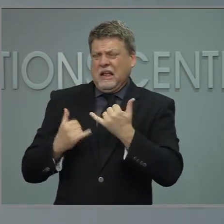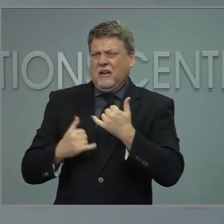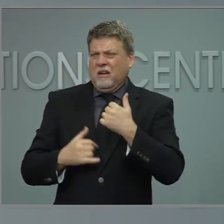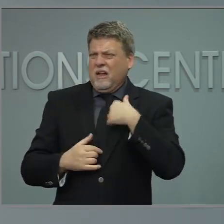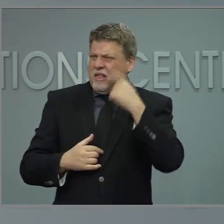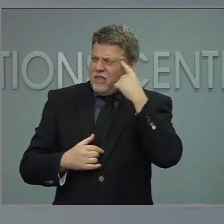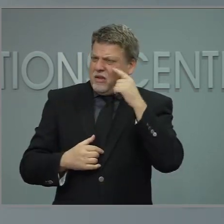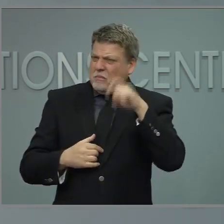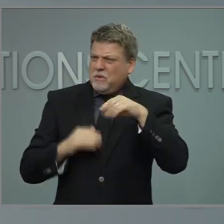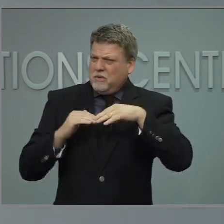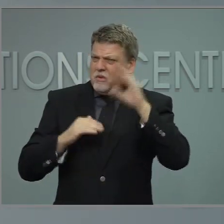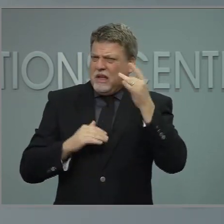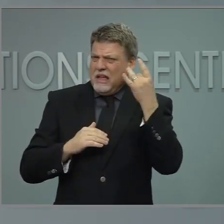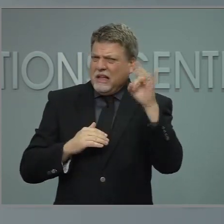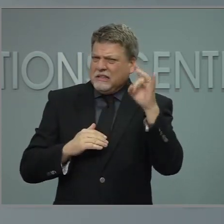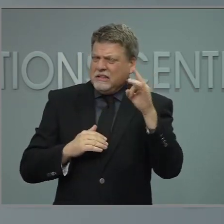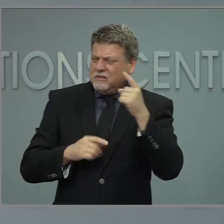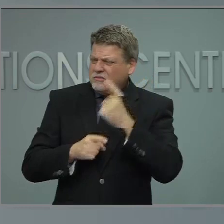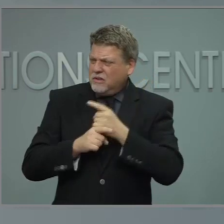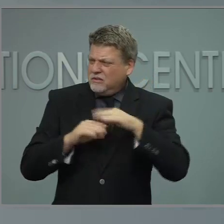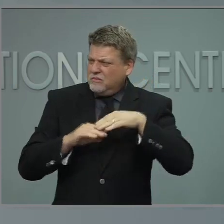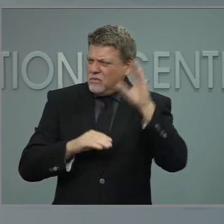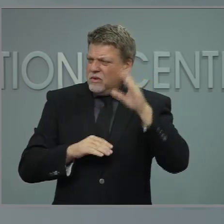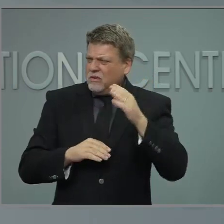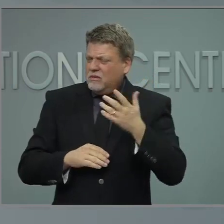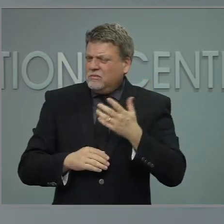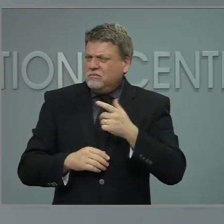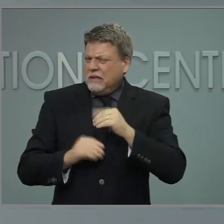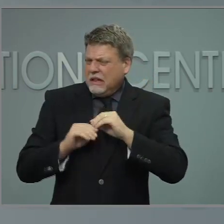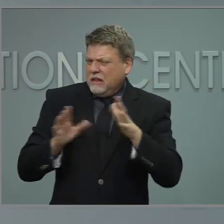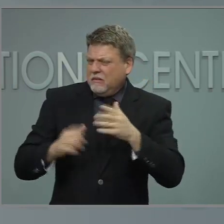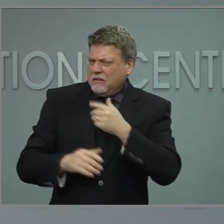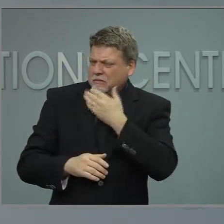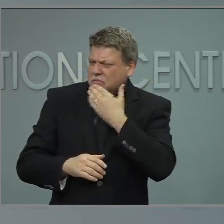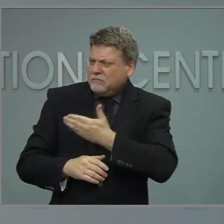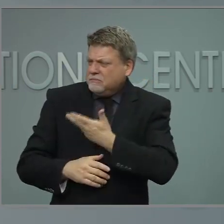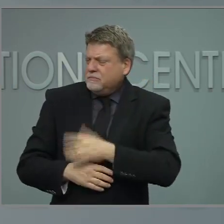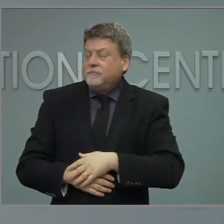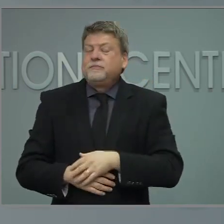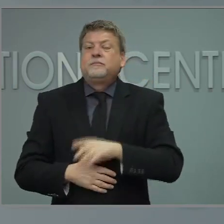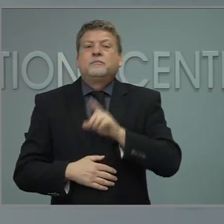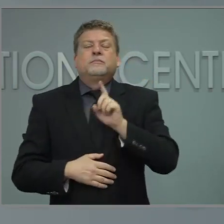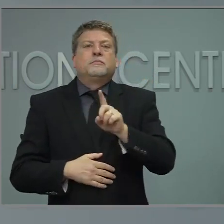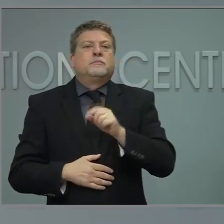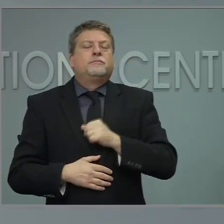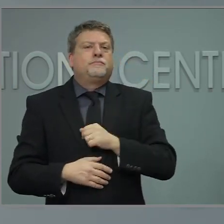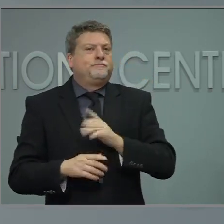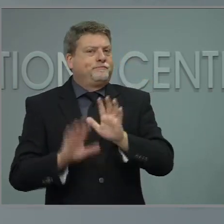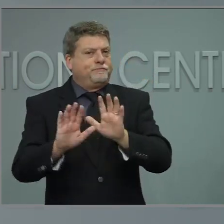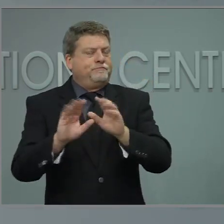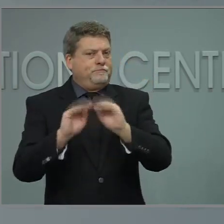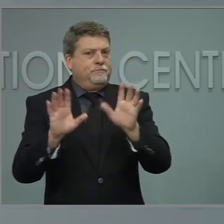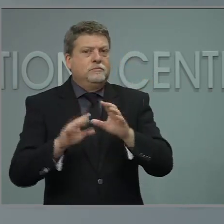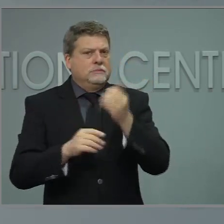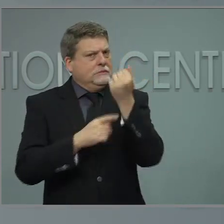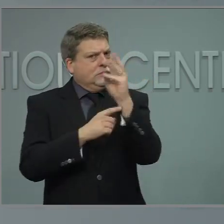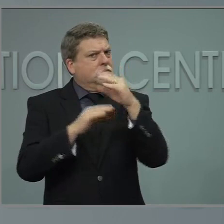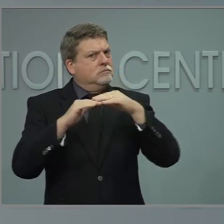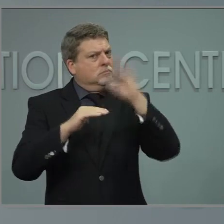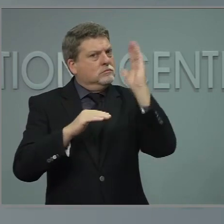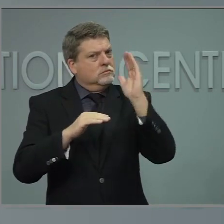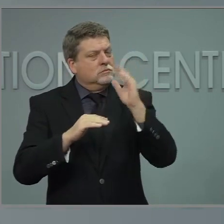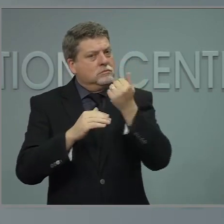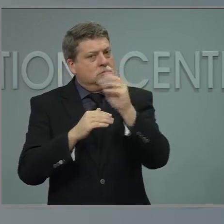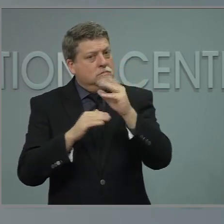point, they'll have to be 18 or older. Thank you. It will be 16 and over